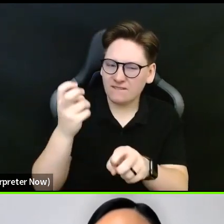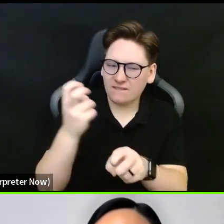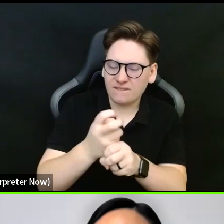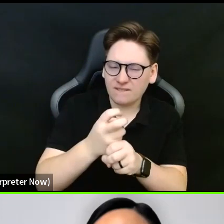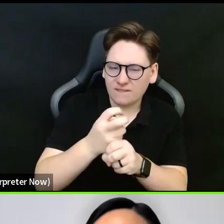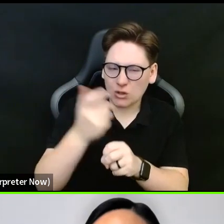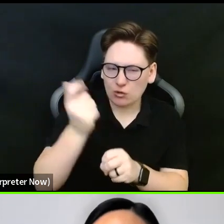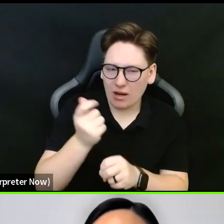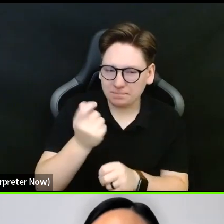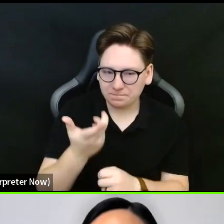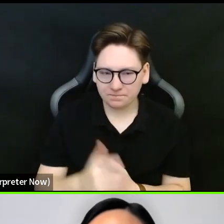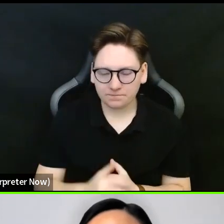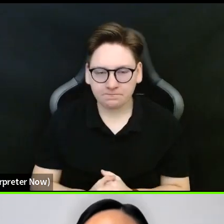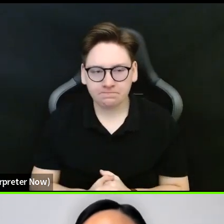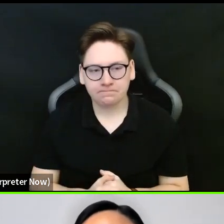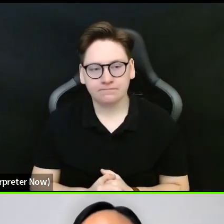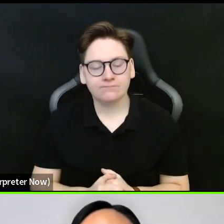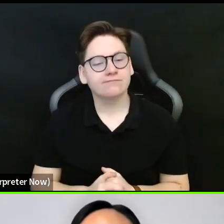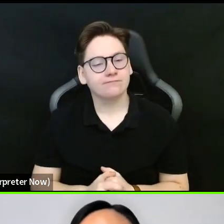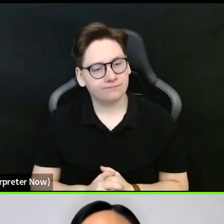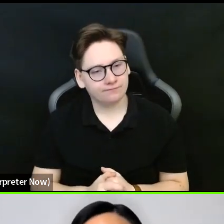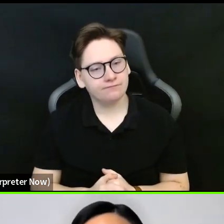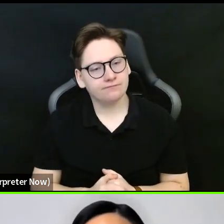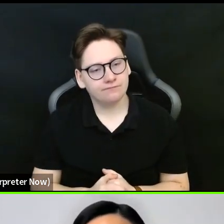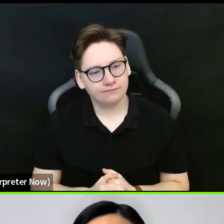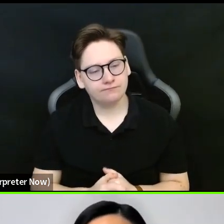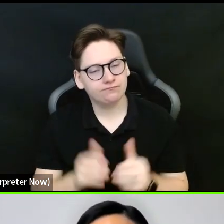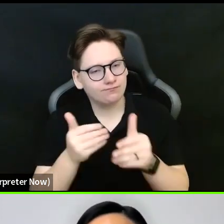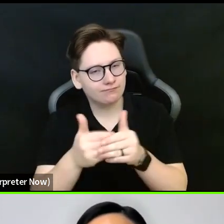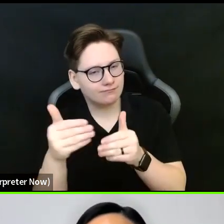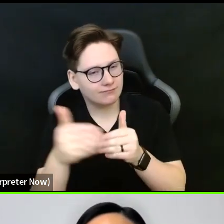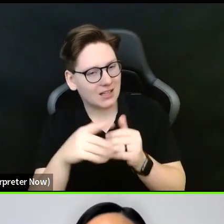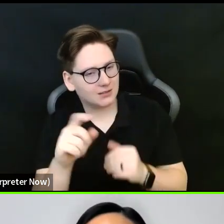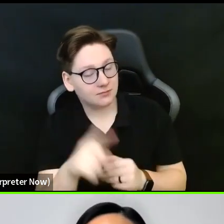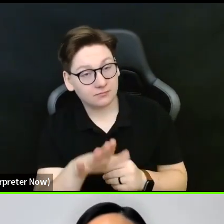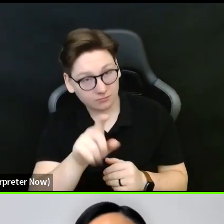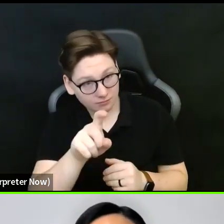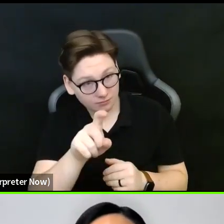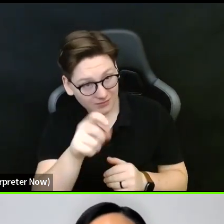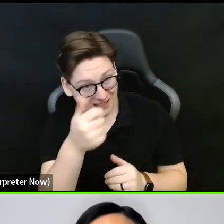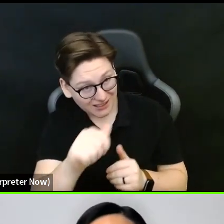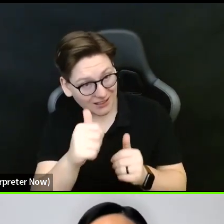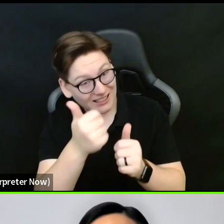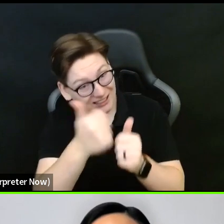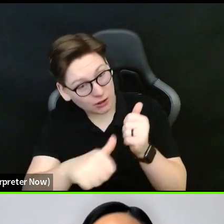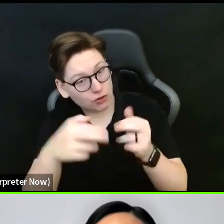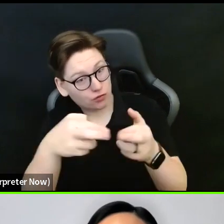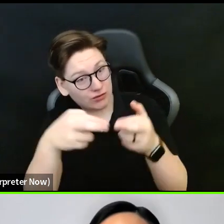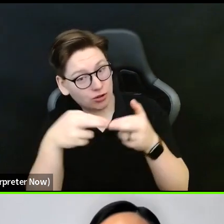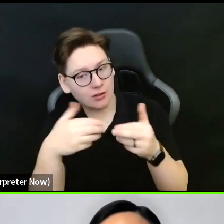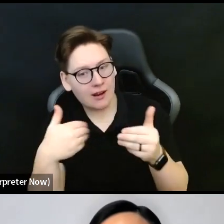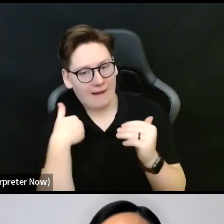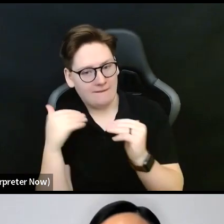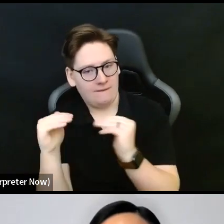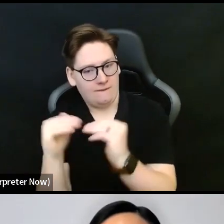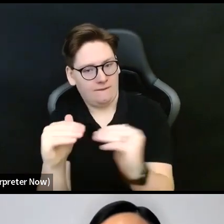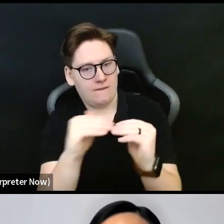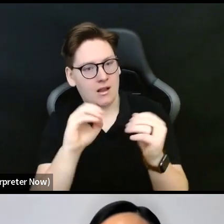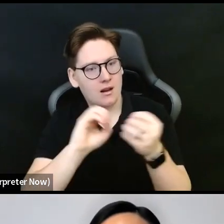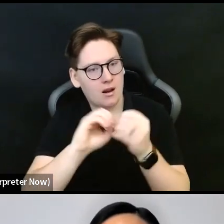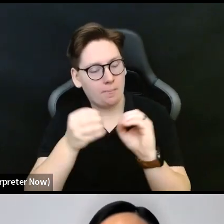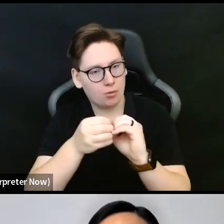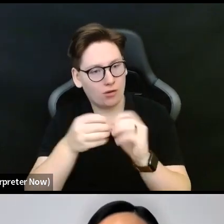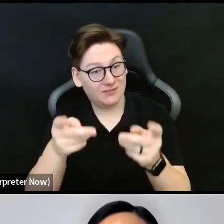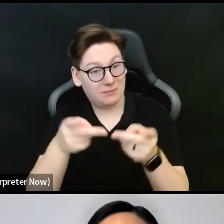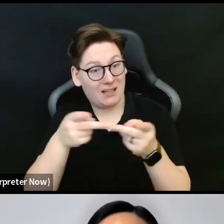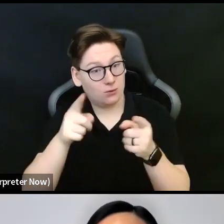Right. Our next question is, does each region have an equal number of slots to fill? This is a great